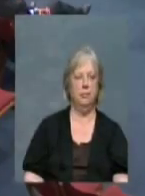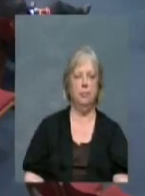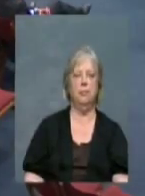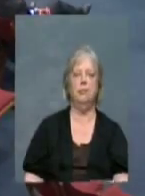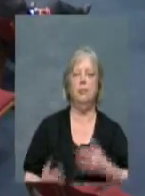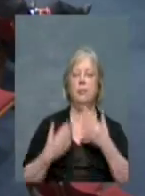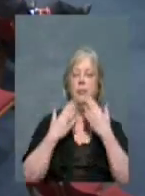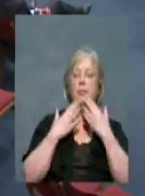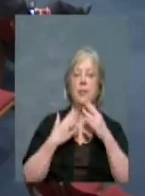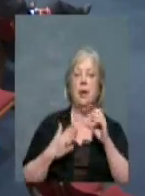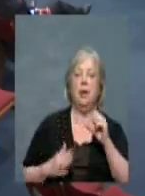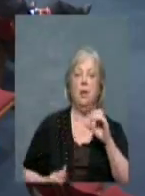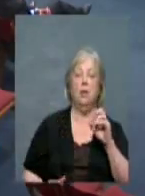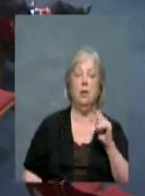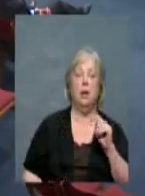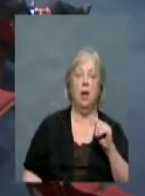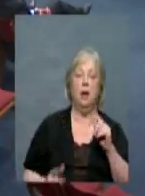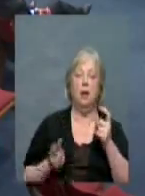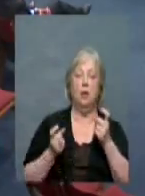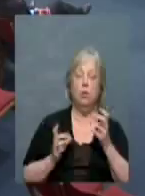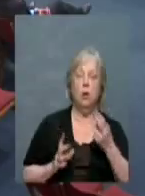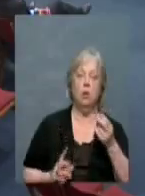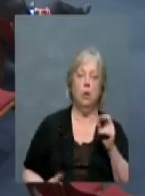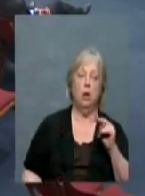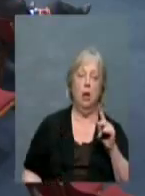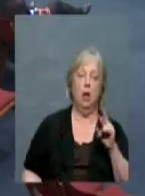Thank you, Scott. Director Hendricks, you're recognized, please.